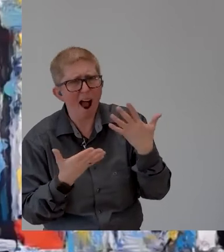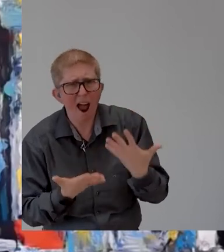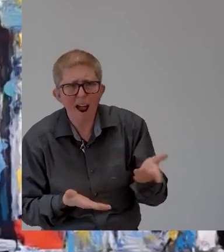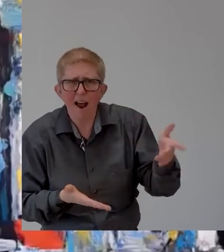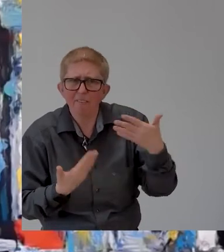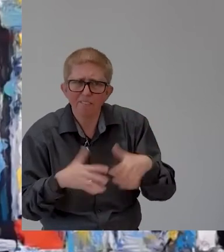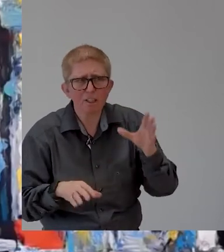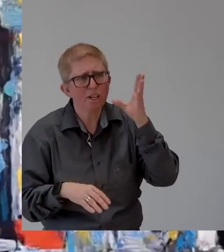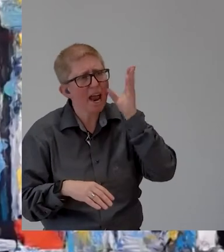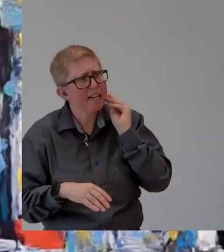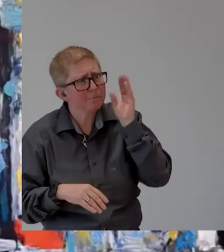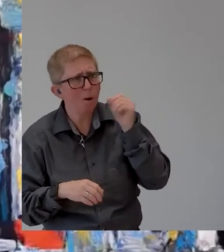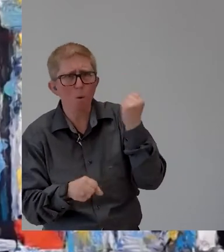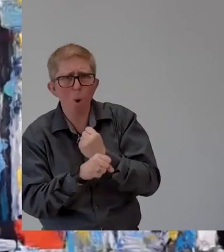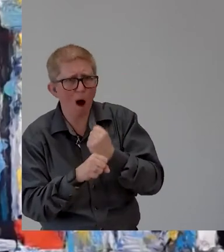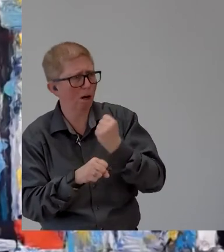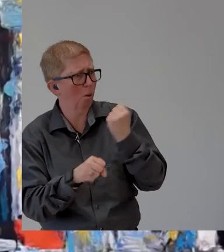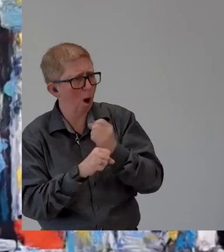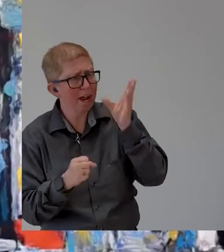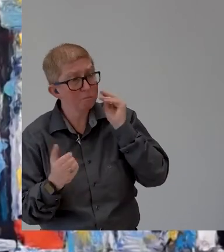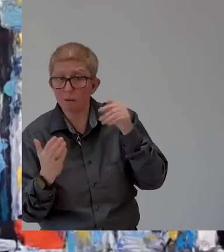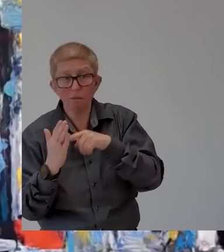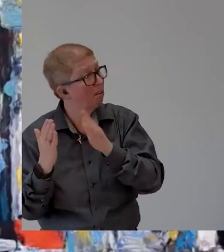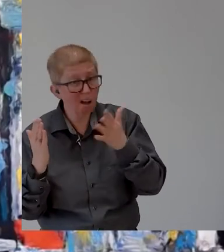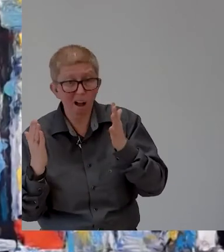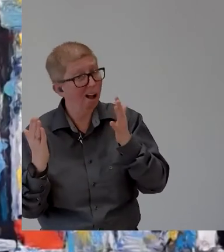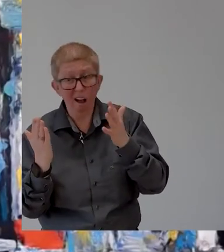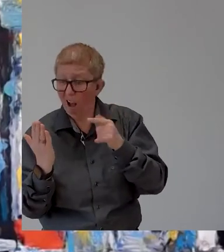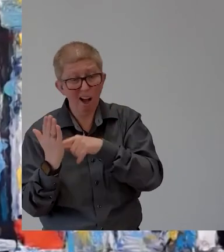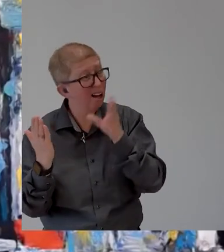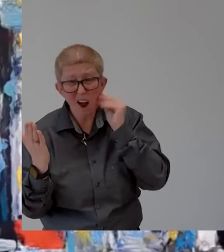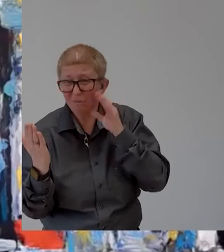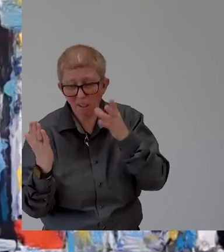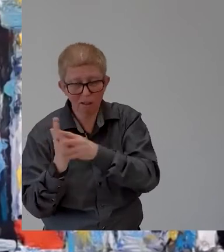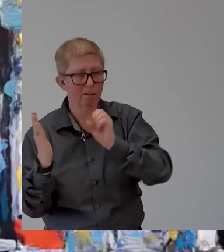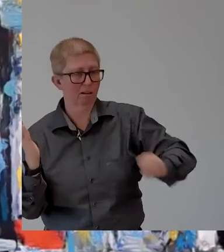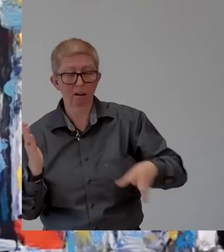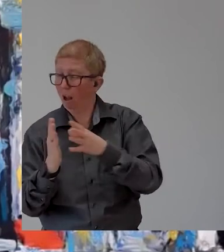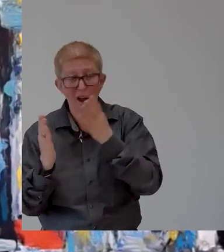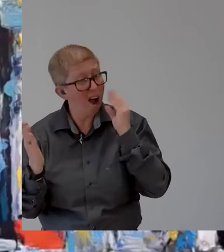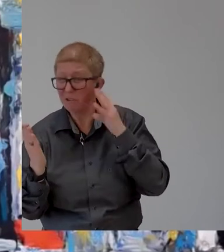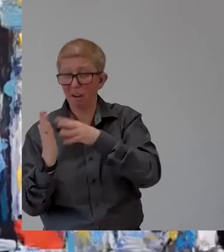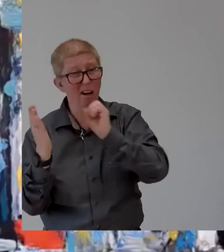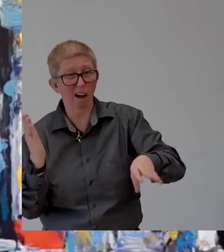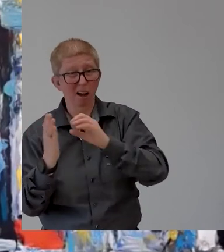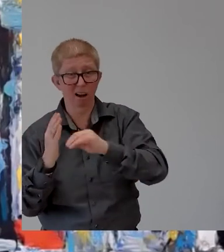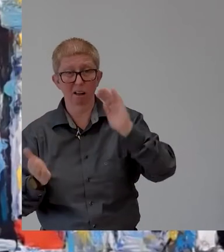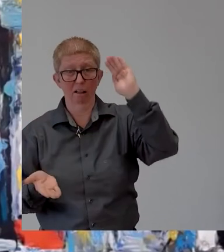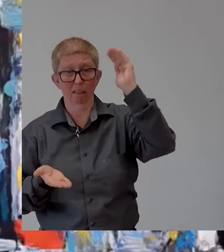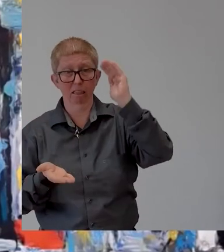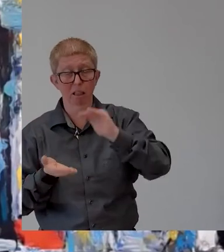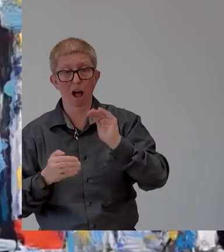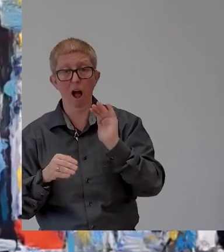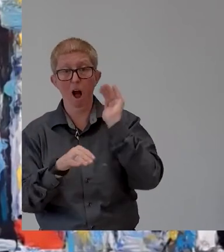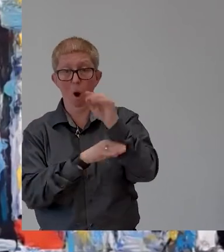move the resume into the reject pile now in that case they received hundreds of resumes that were